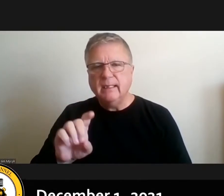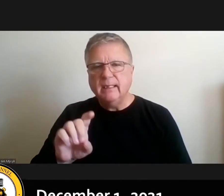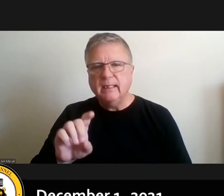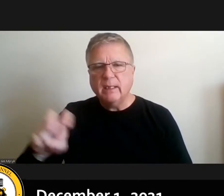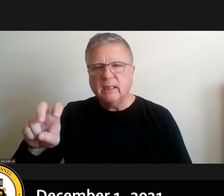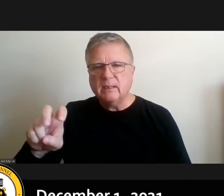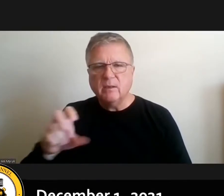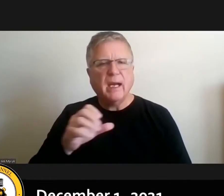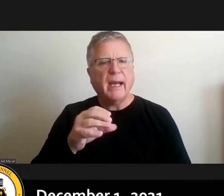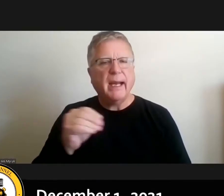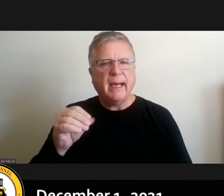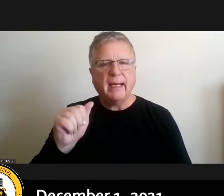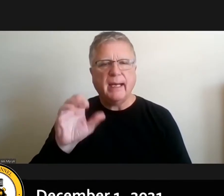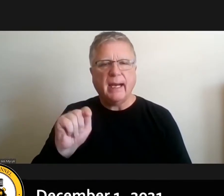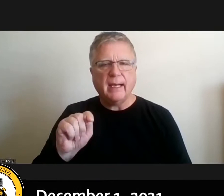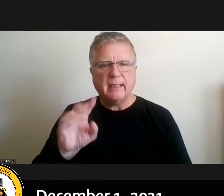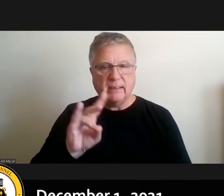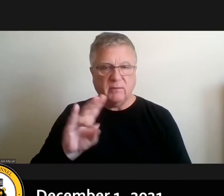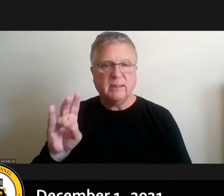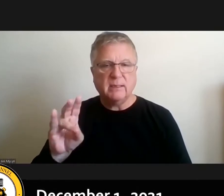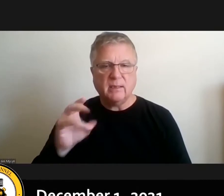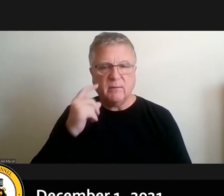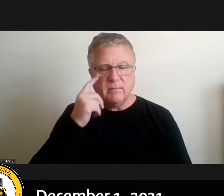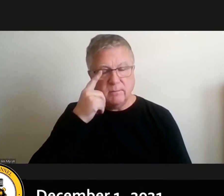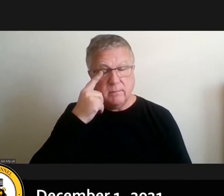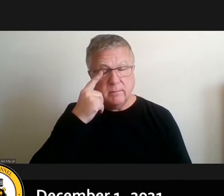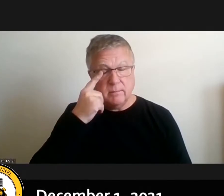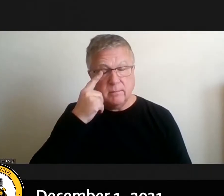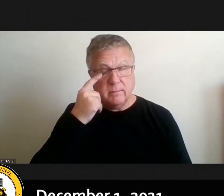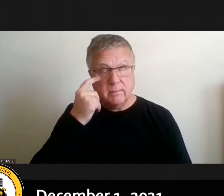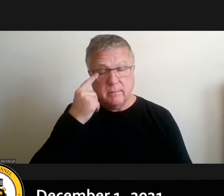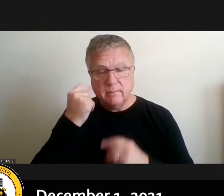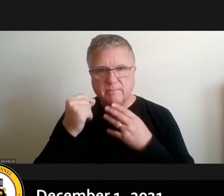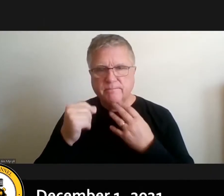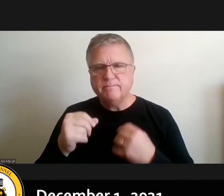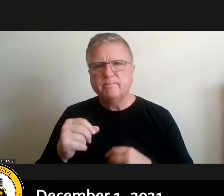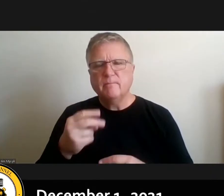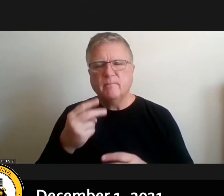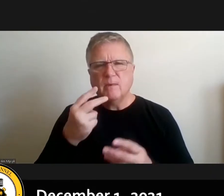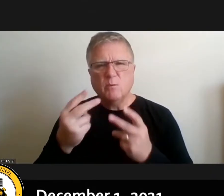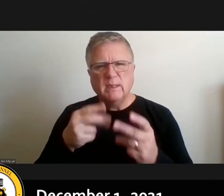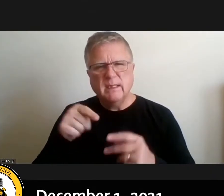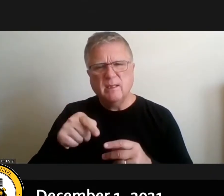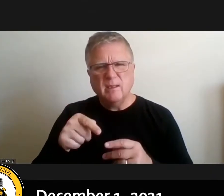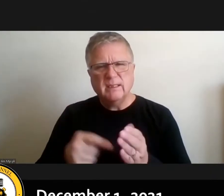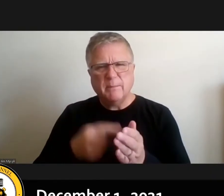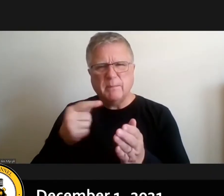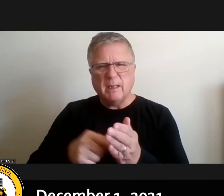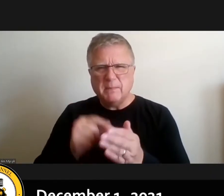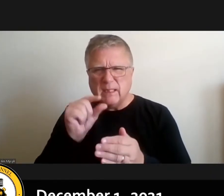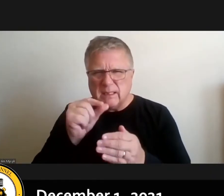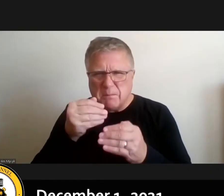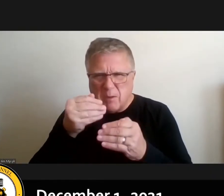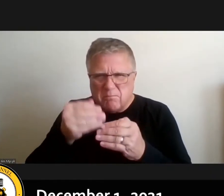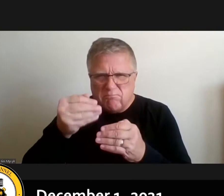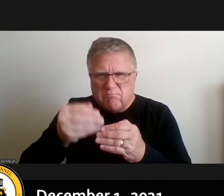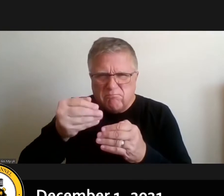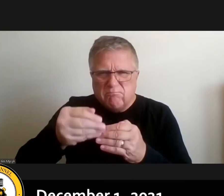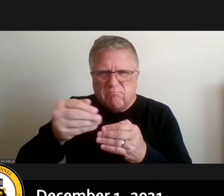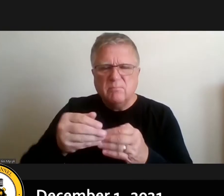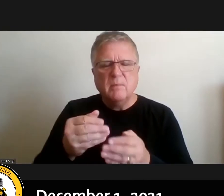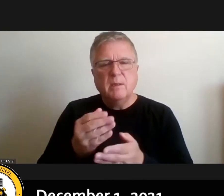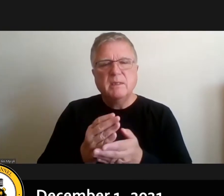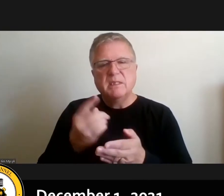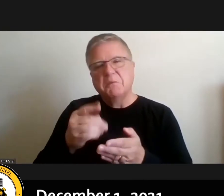but um so we see them sometimes in small increments maybe somebody pays a past due